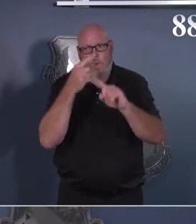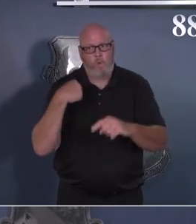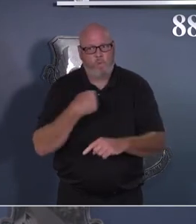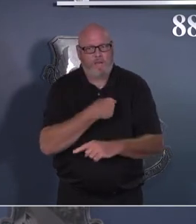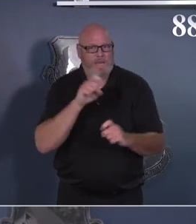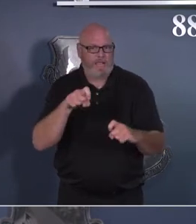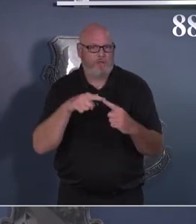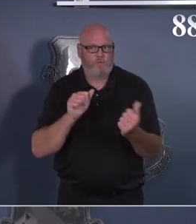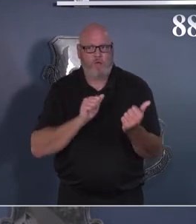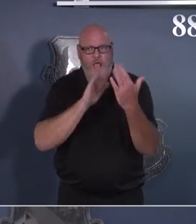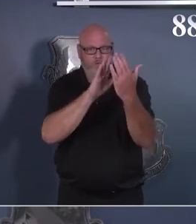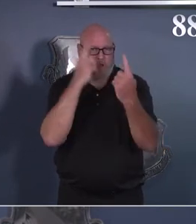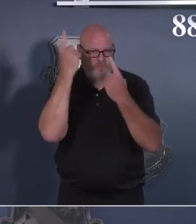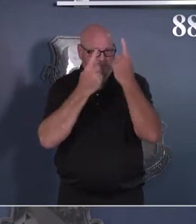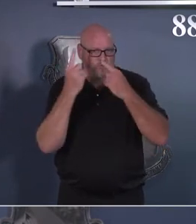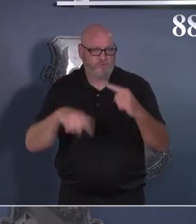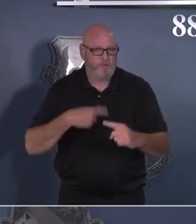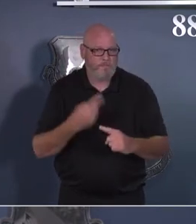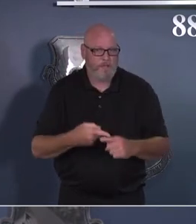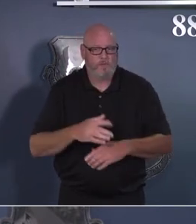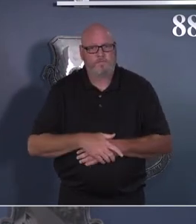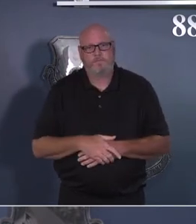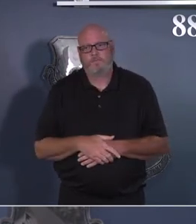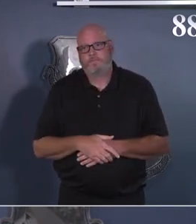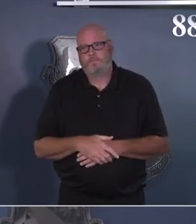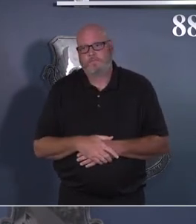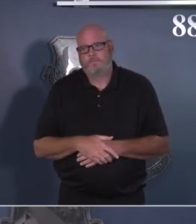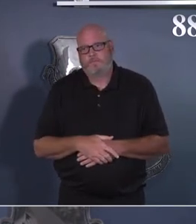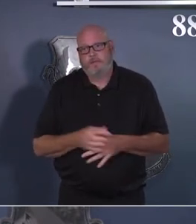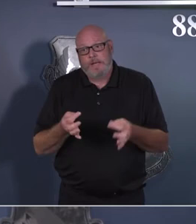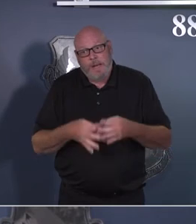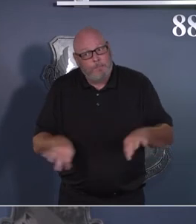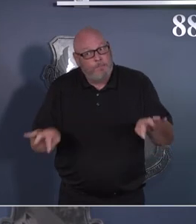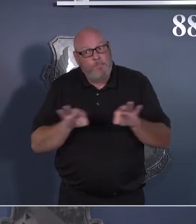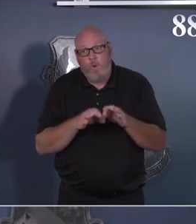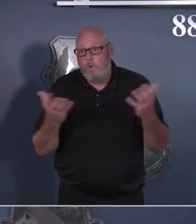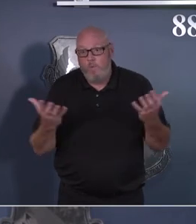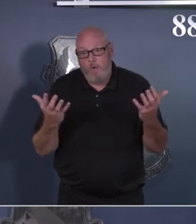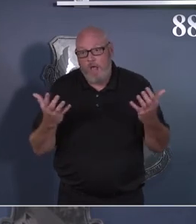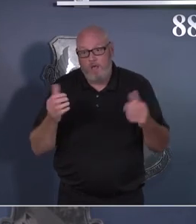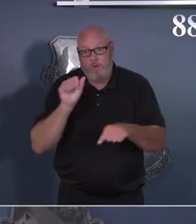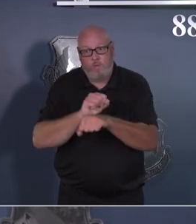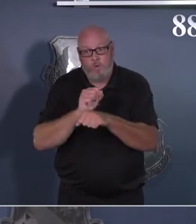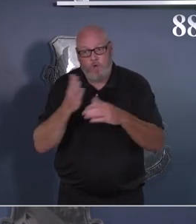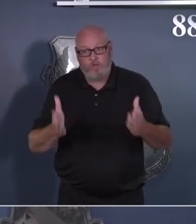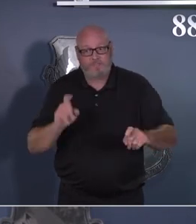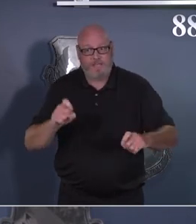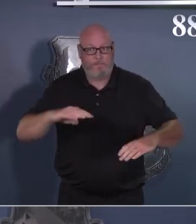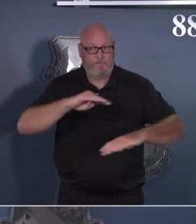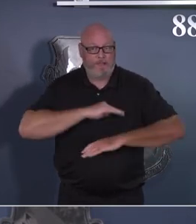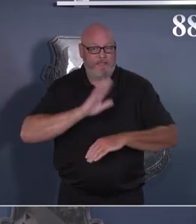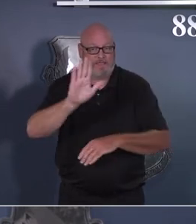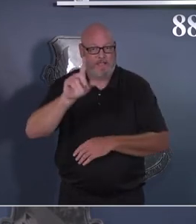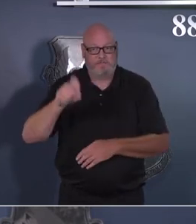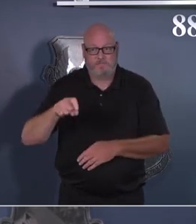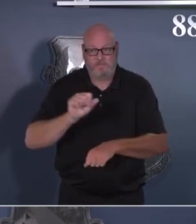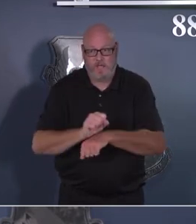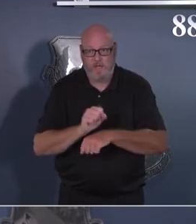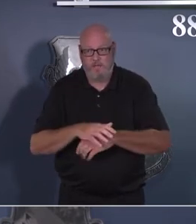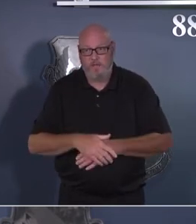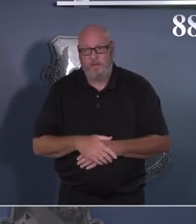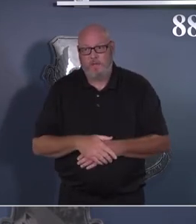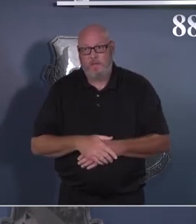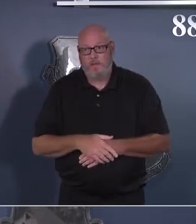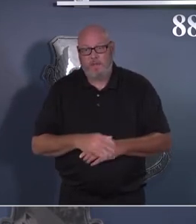topics like employee retention, employee satisfaction, and as I said before, mission effectiveness and